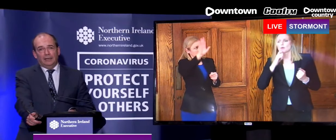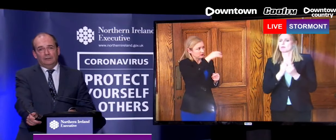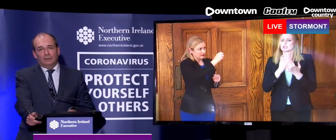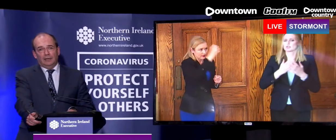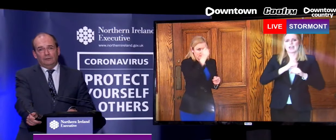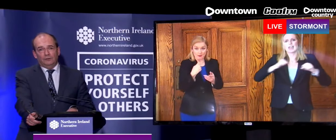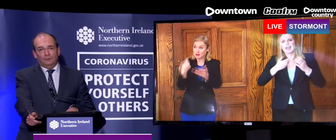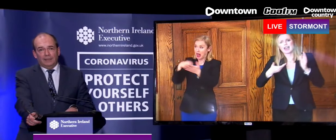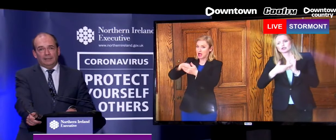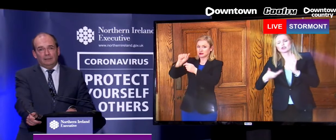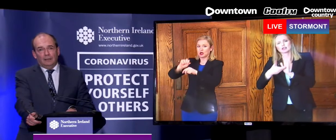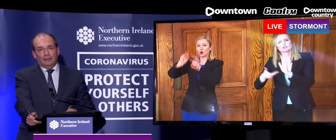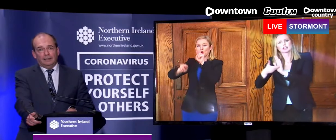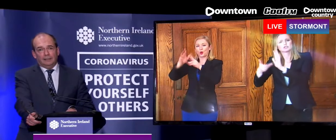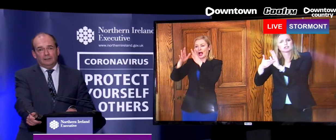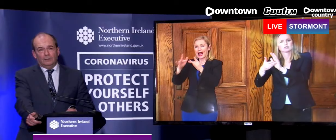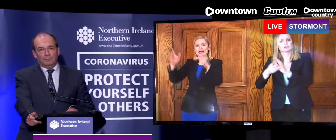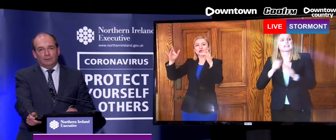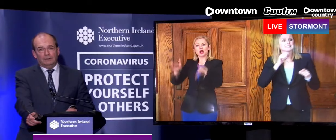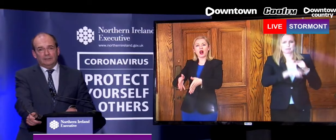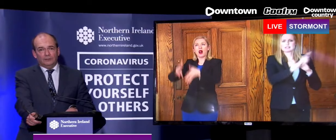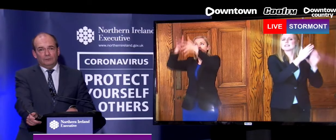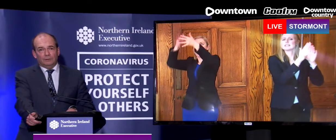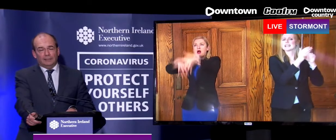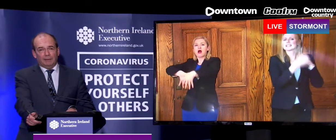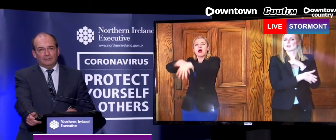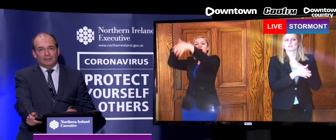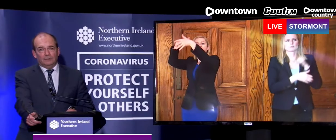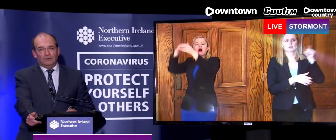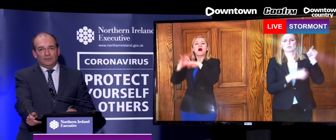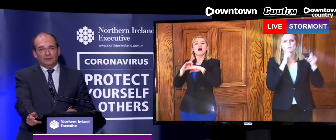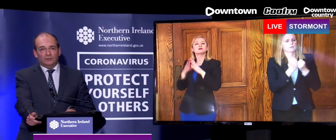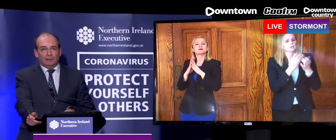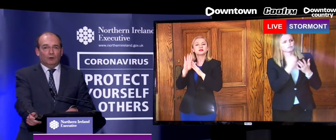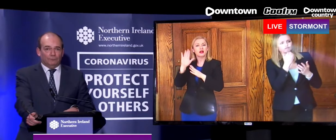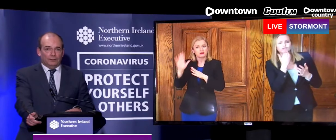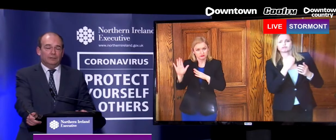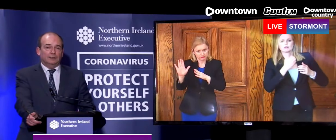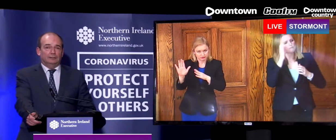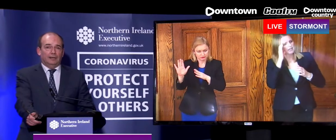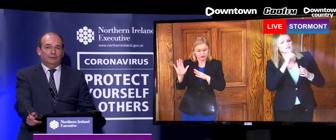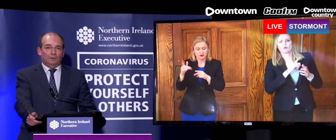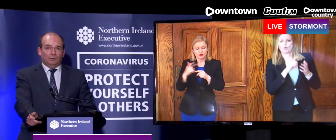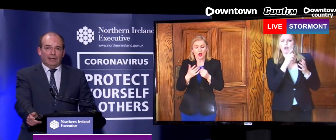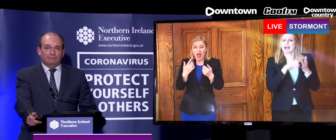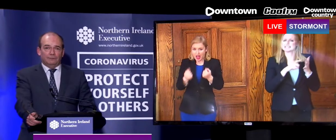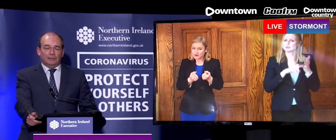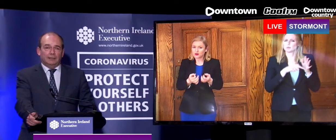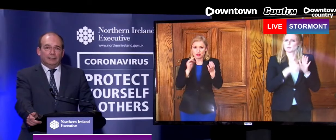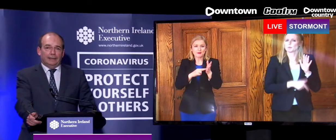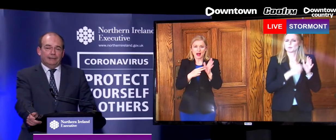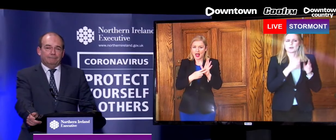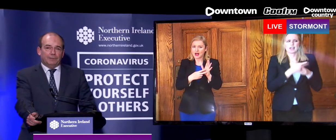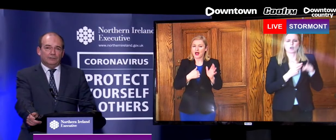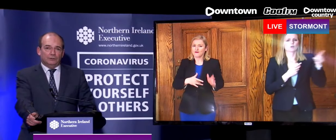in the new nightingale hospital ICU capacity on the city site. So I'm confident that we will have